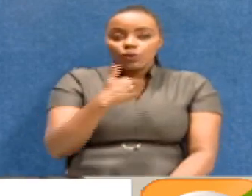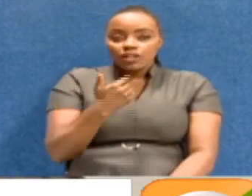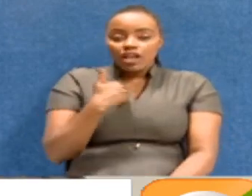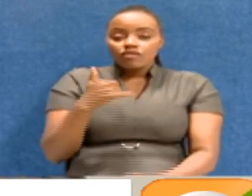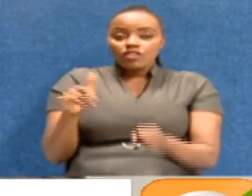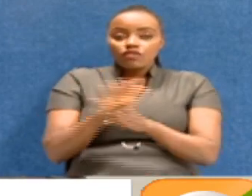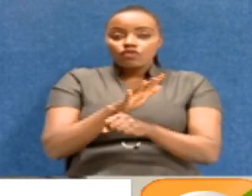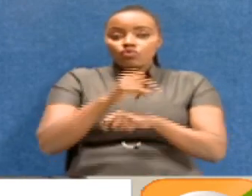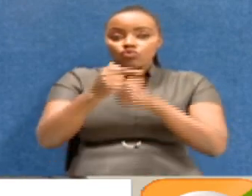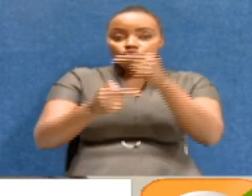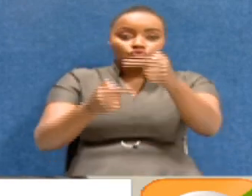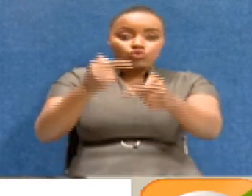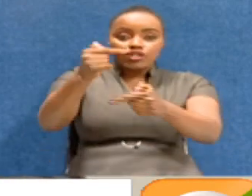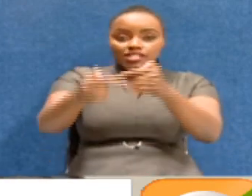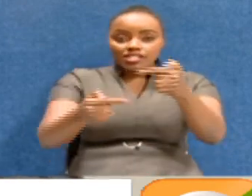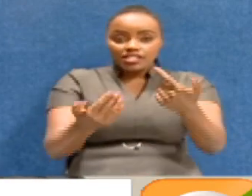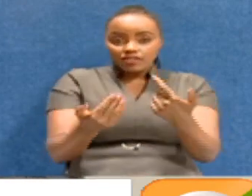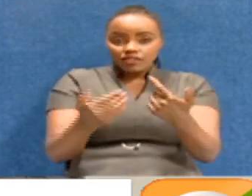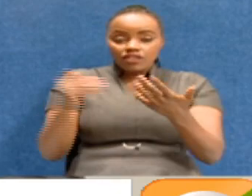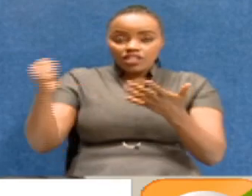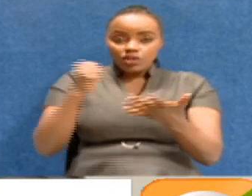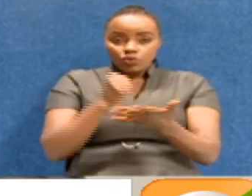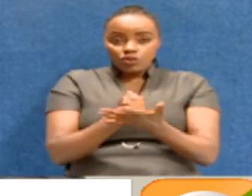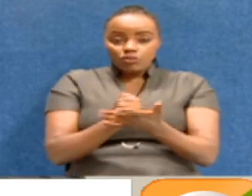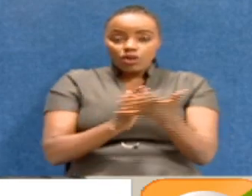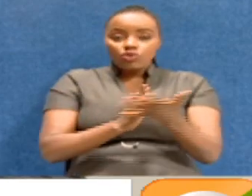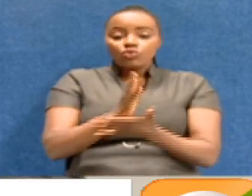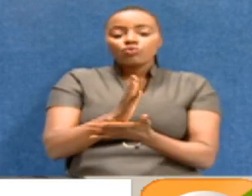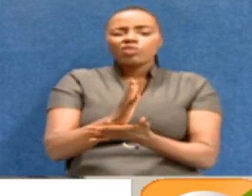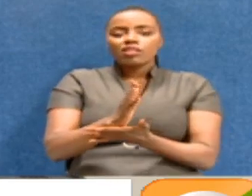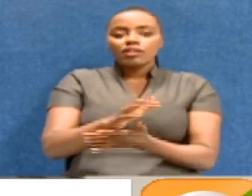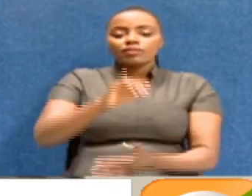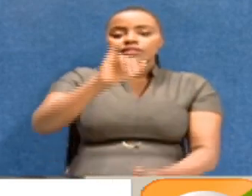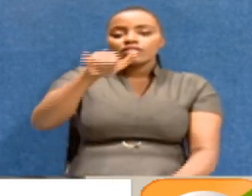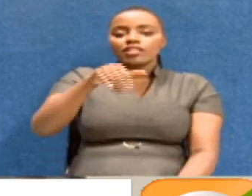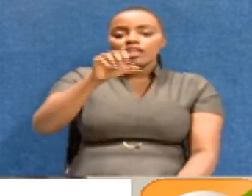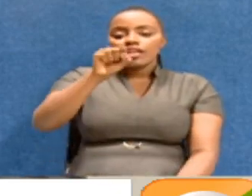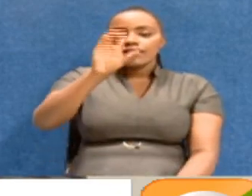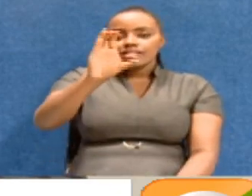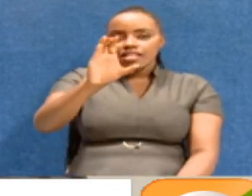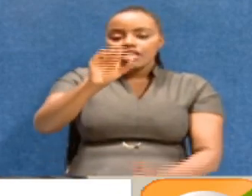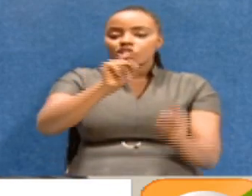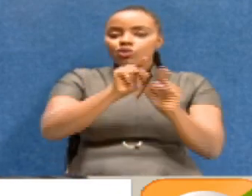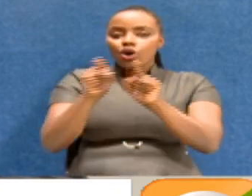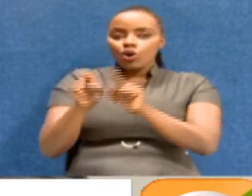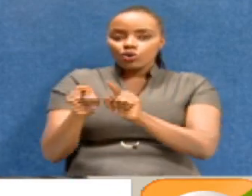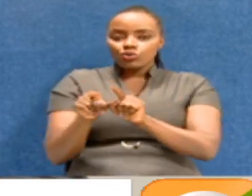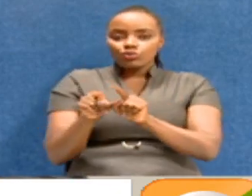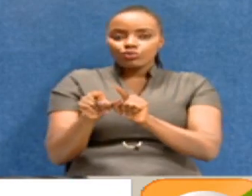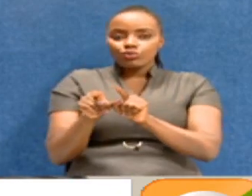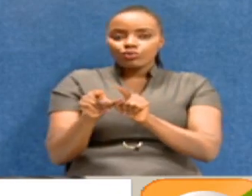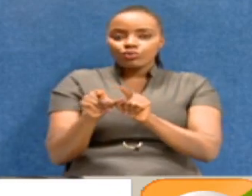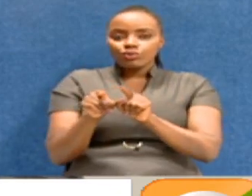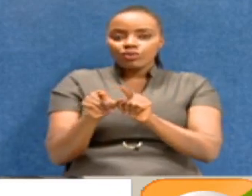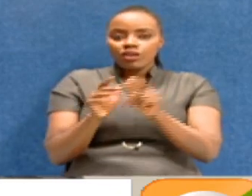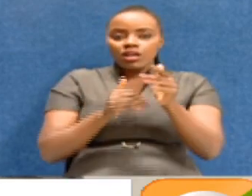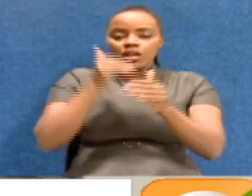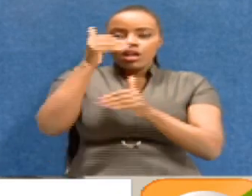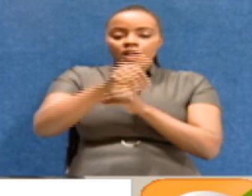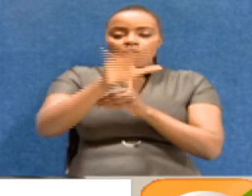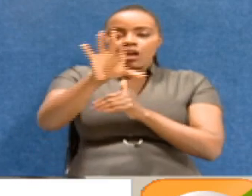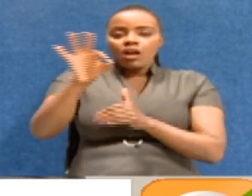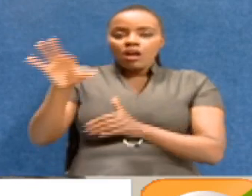the entire process of recruitment by the Judicial Service Commission. And then after